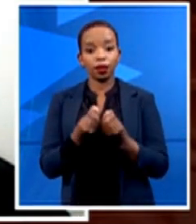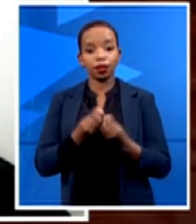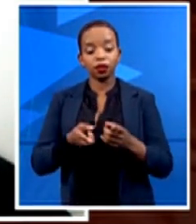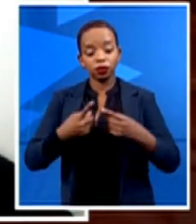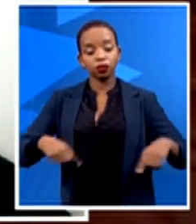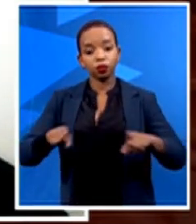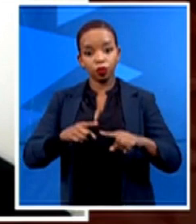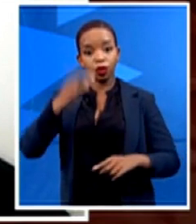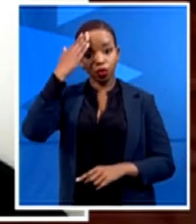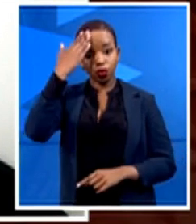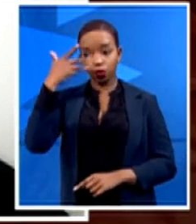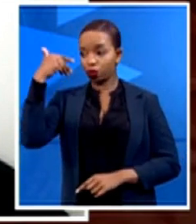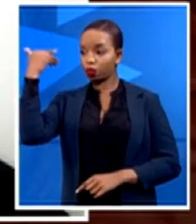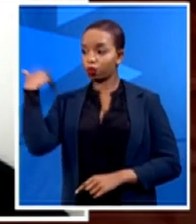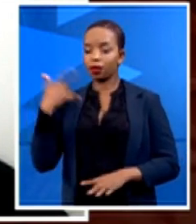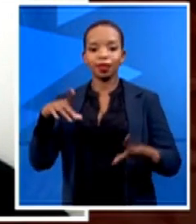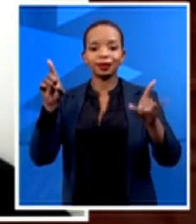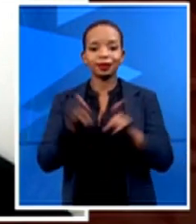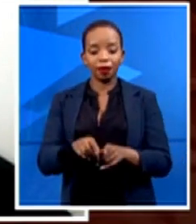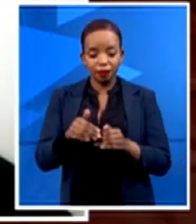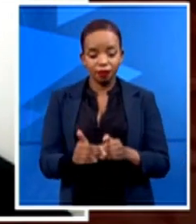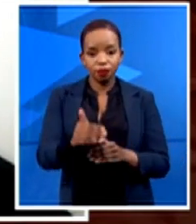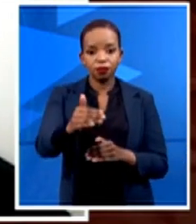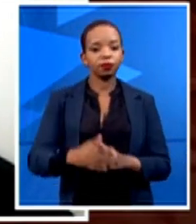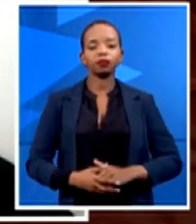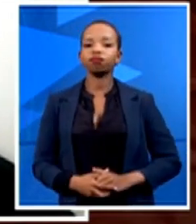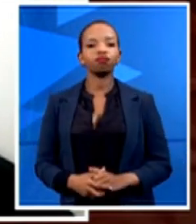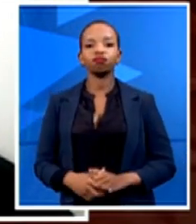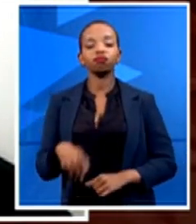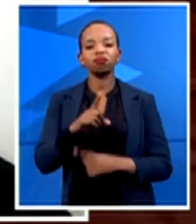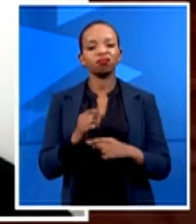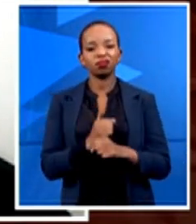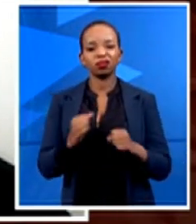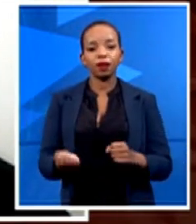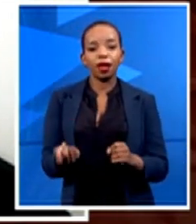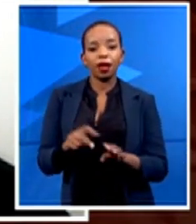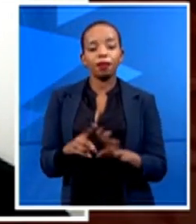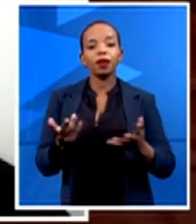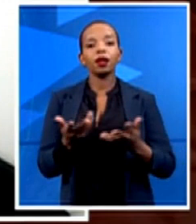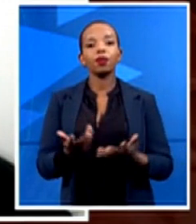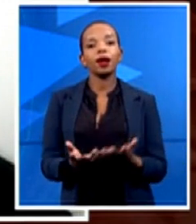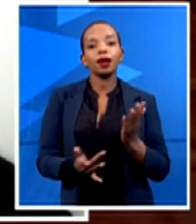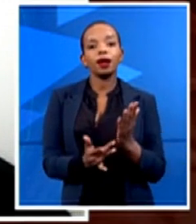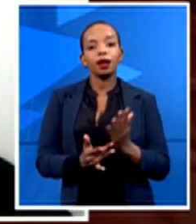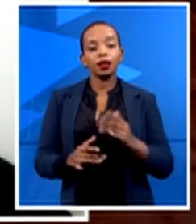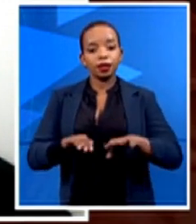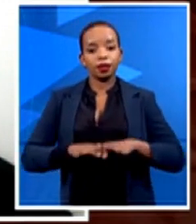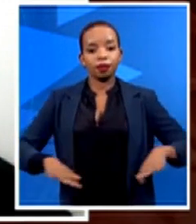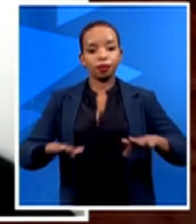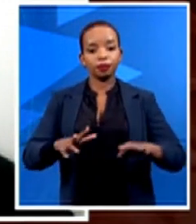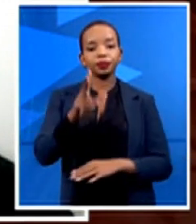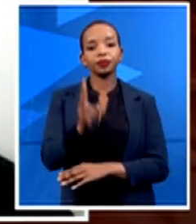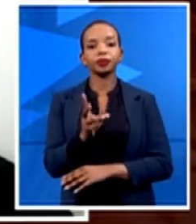And that applies in the technology space as well. What we are doing currently as Advano Tech is to